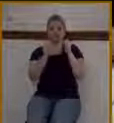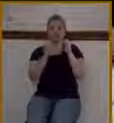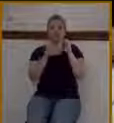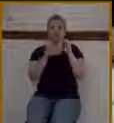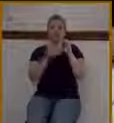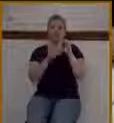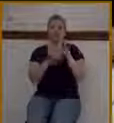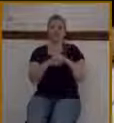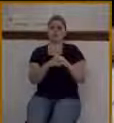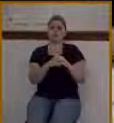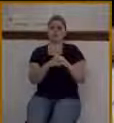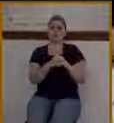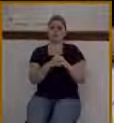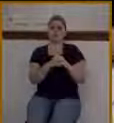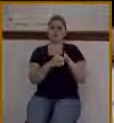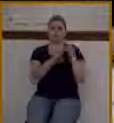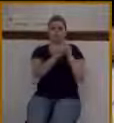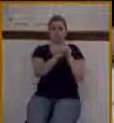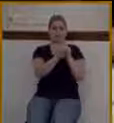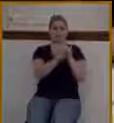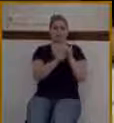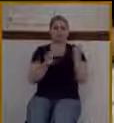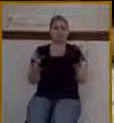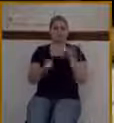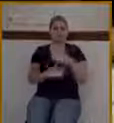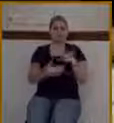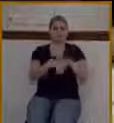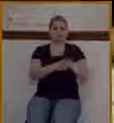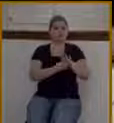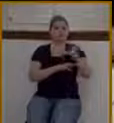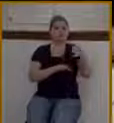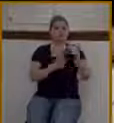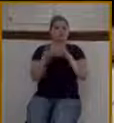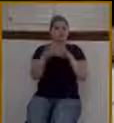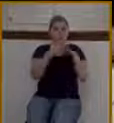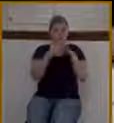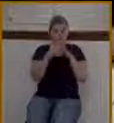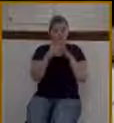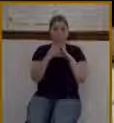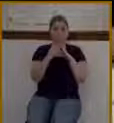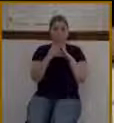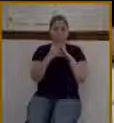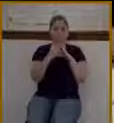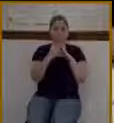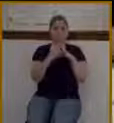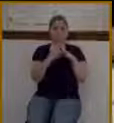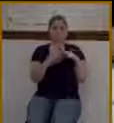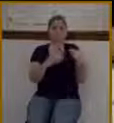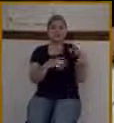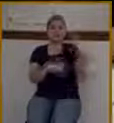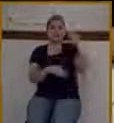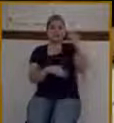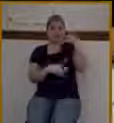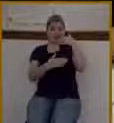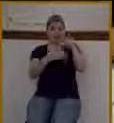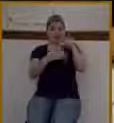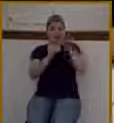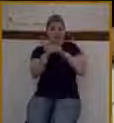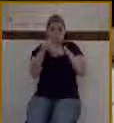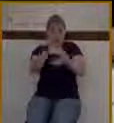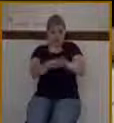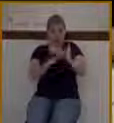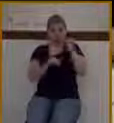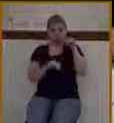were afraid because Jesus had already told them several times that when he goes to Jerusalem, he's going to die. He's going to be crucified.